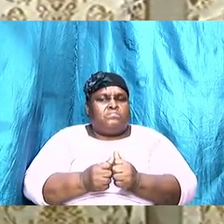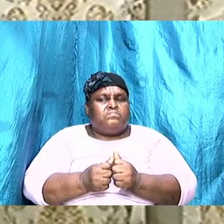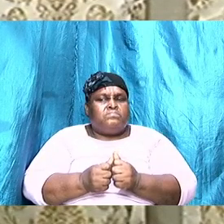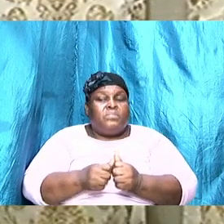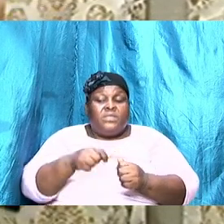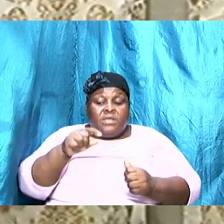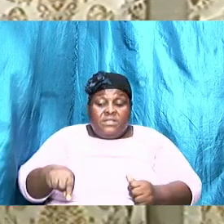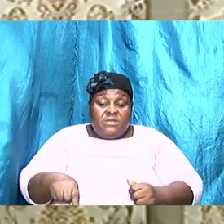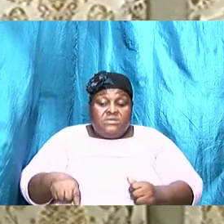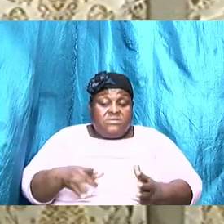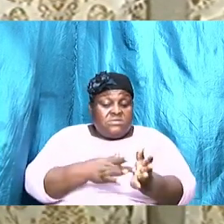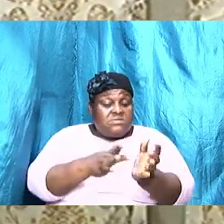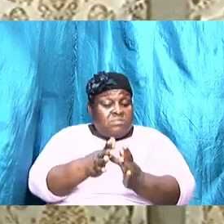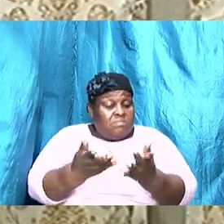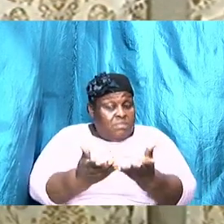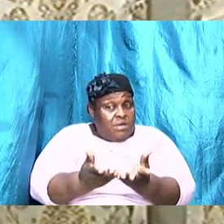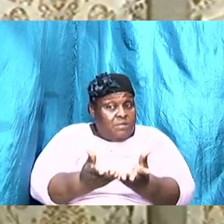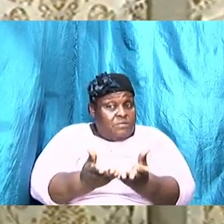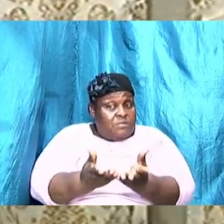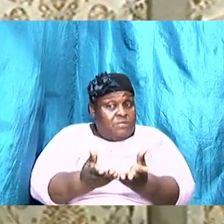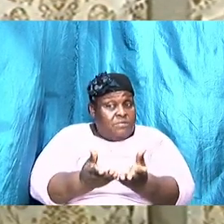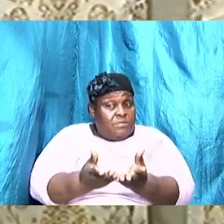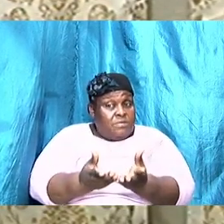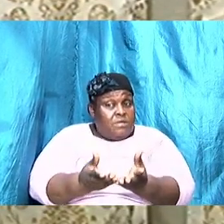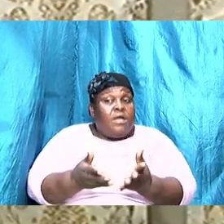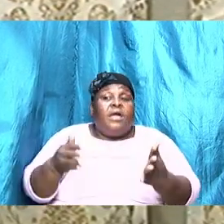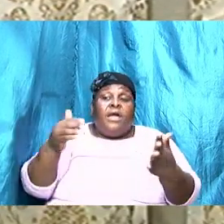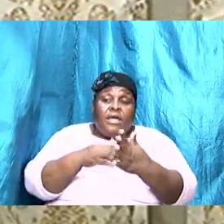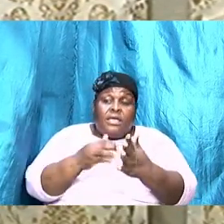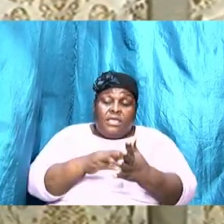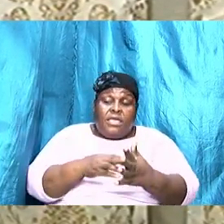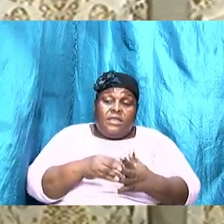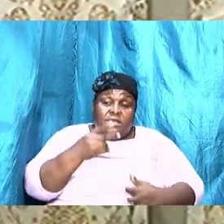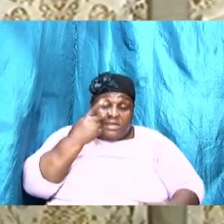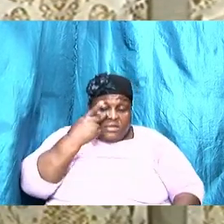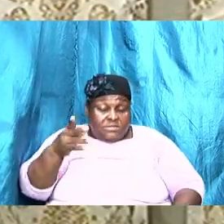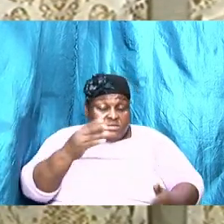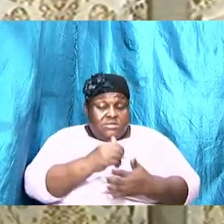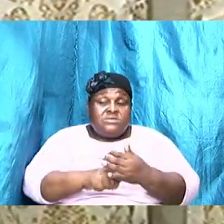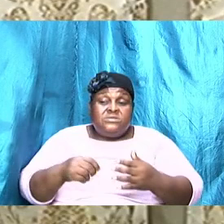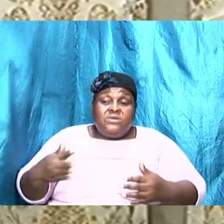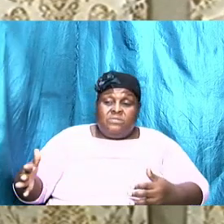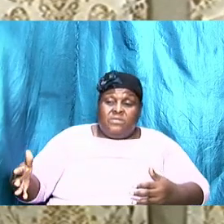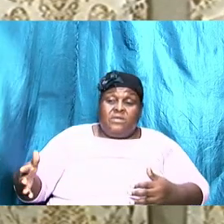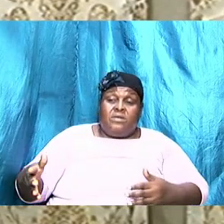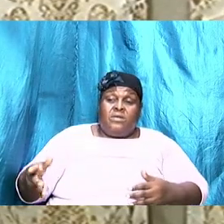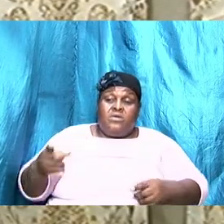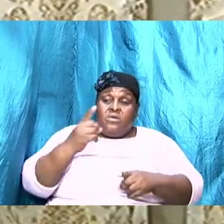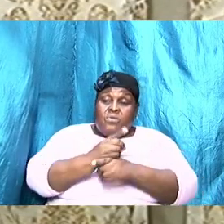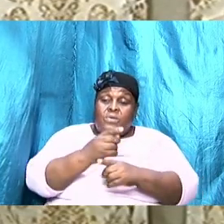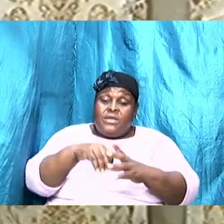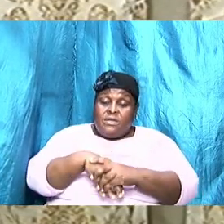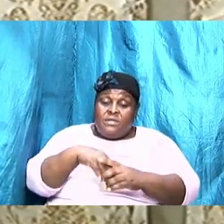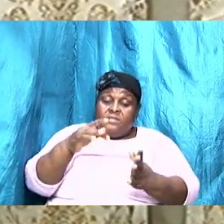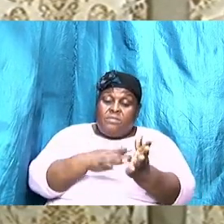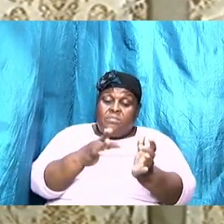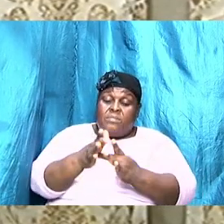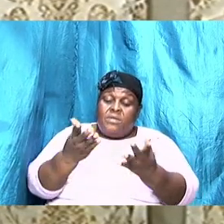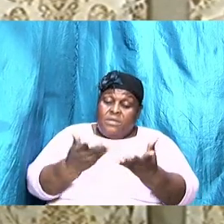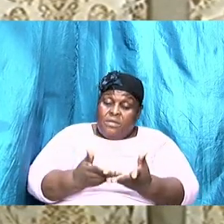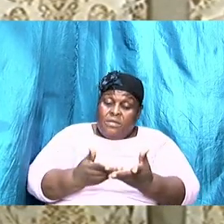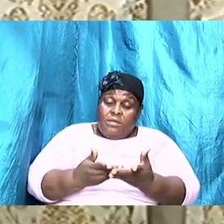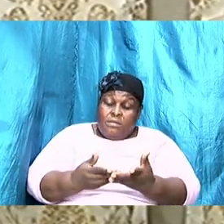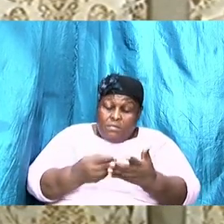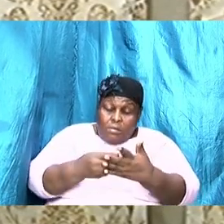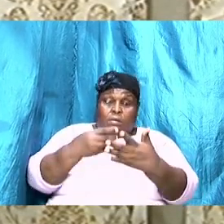this is Bible so again we are seeing something right out in the Bible jumping